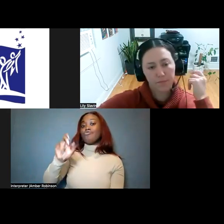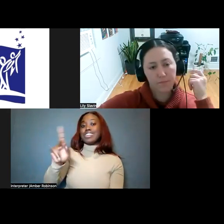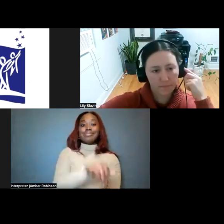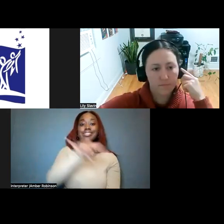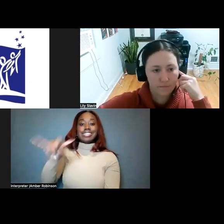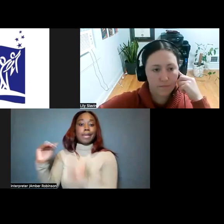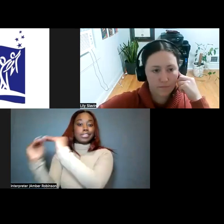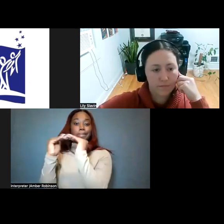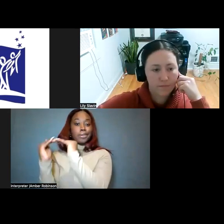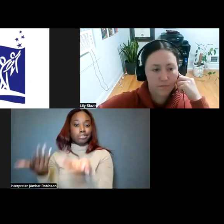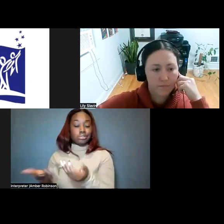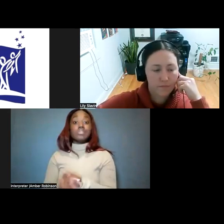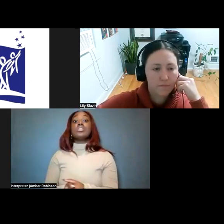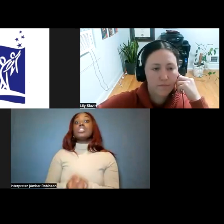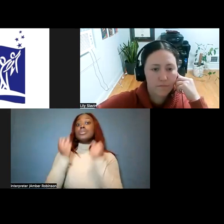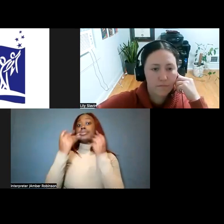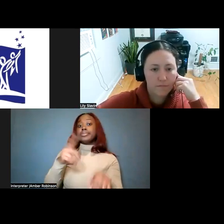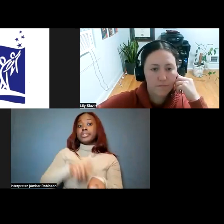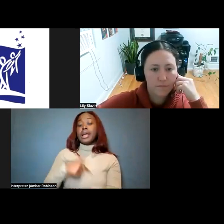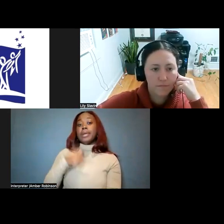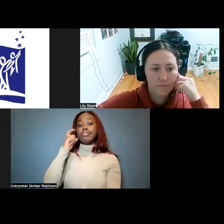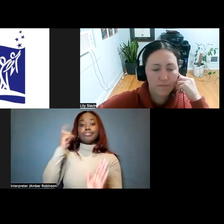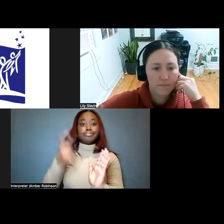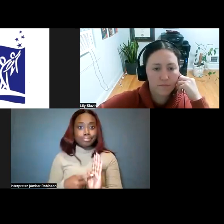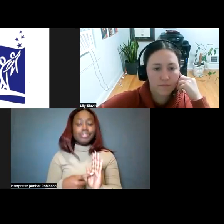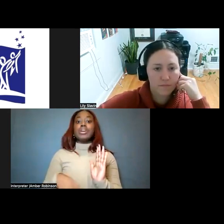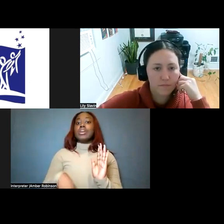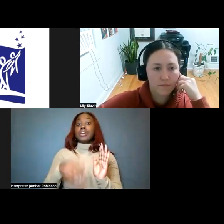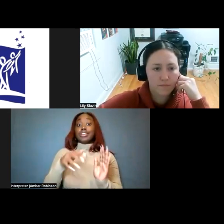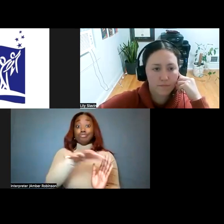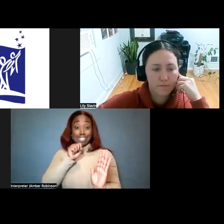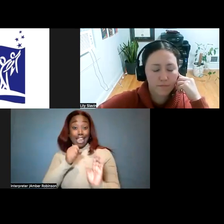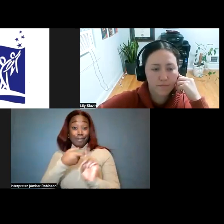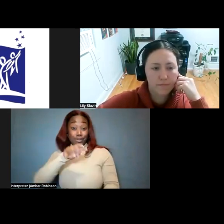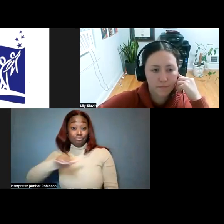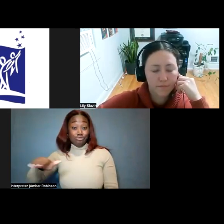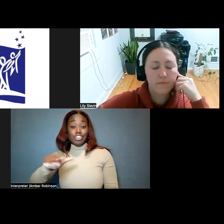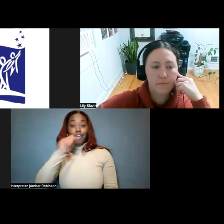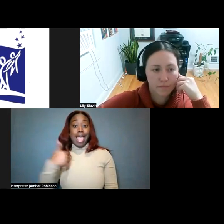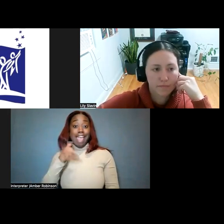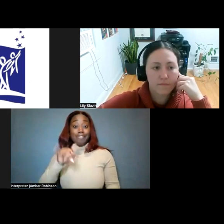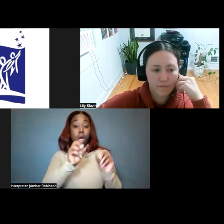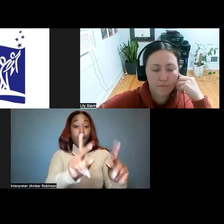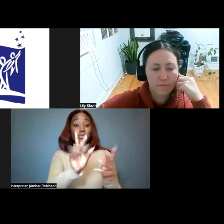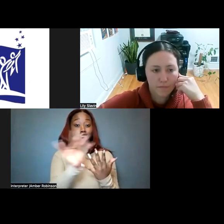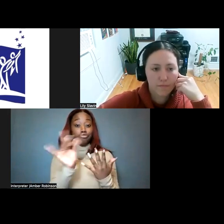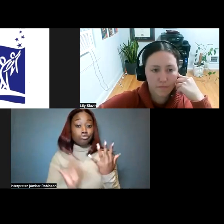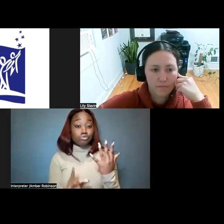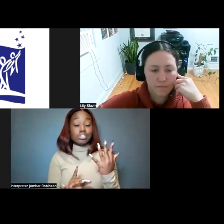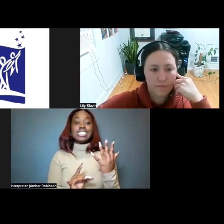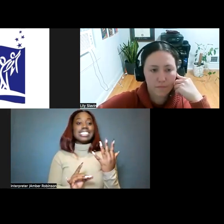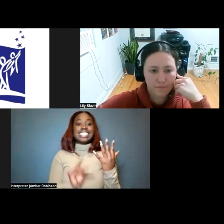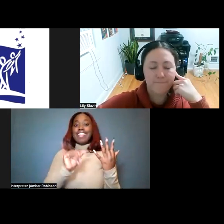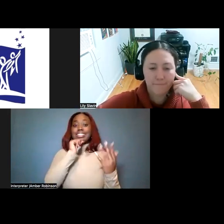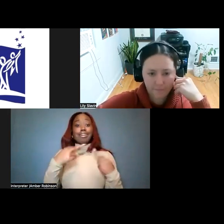have gotten. And too many times I find that we take that away from kids and they don't get that choice because that's not